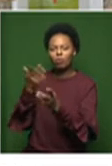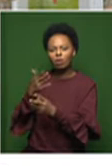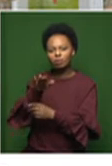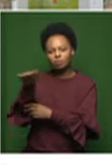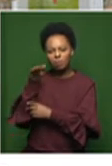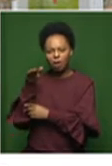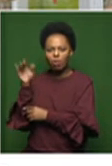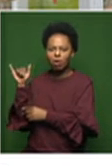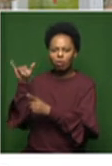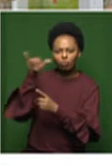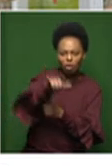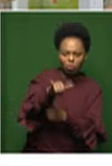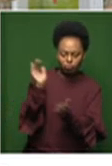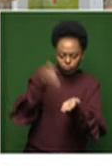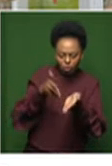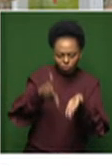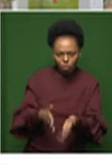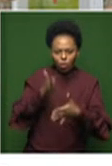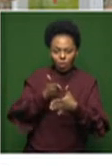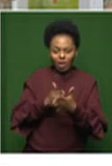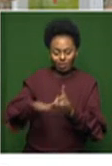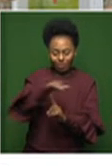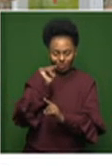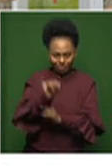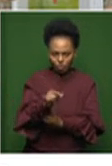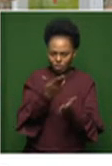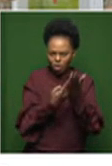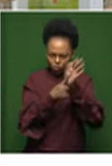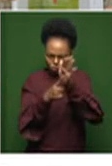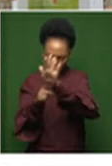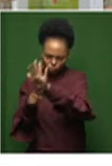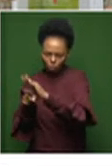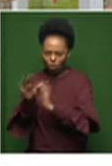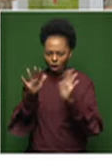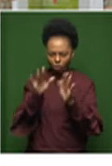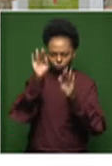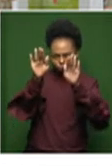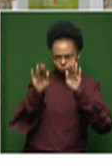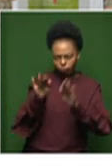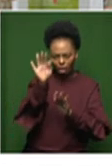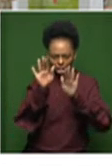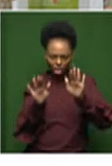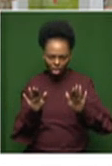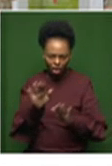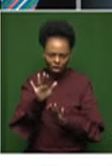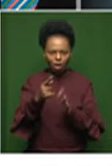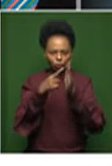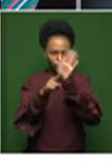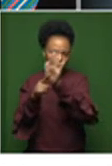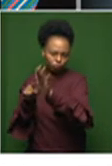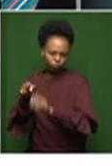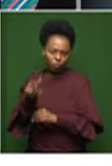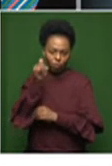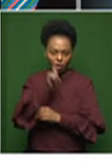Tawanda Tokura, and he's working in the space. So you can see him making his sculptures if you come there during our opening